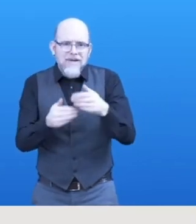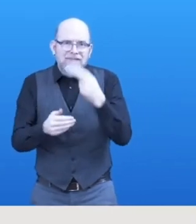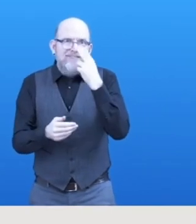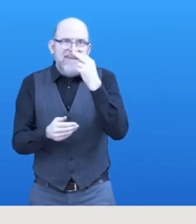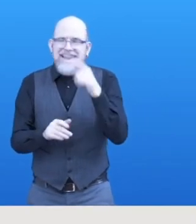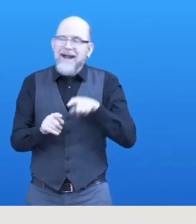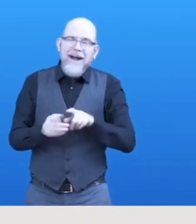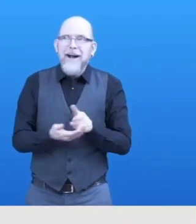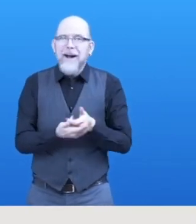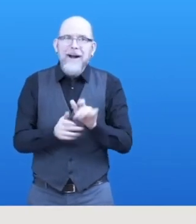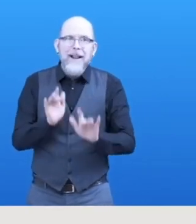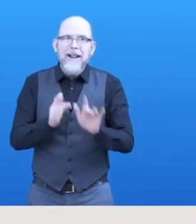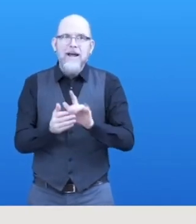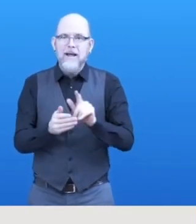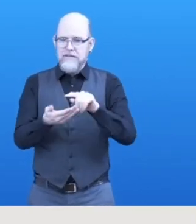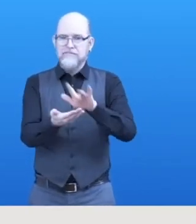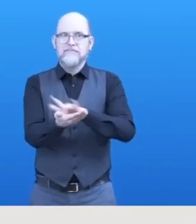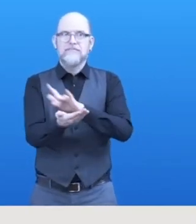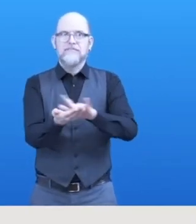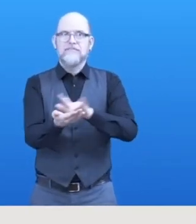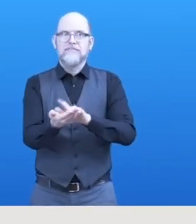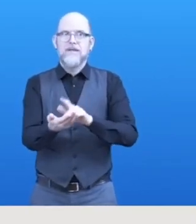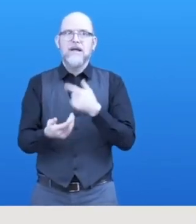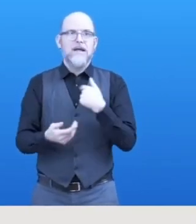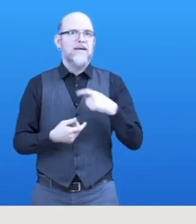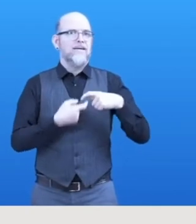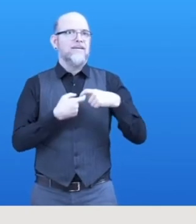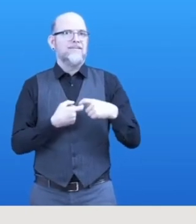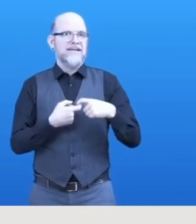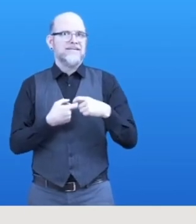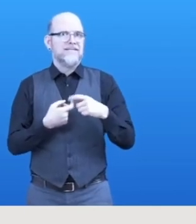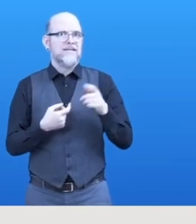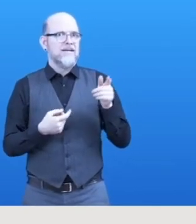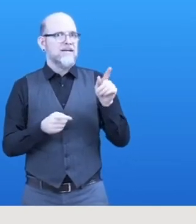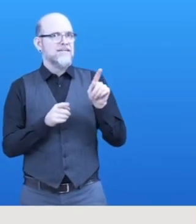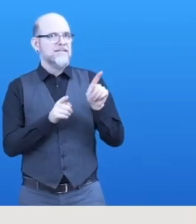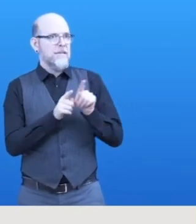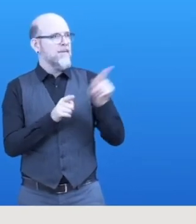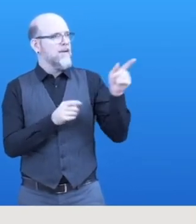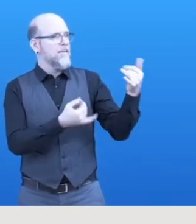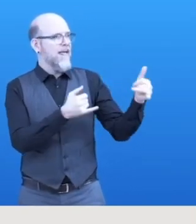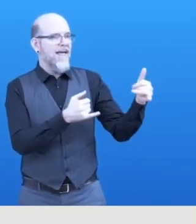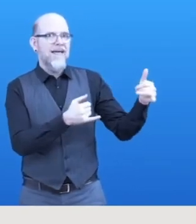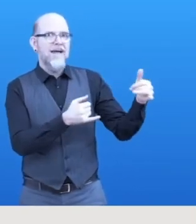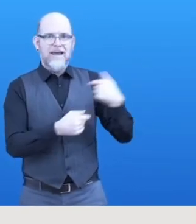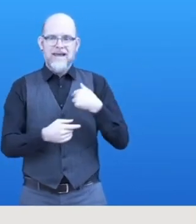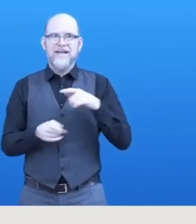But what's next? What's after you have learned how to have the initial